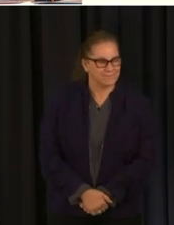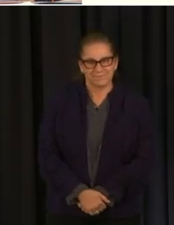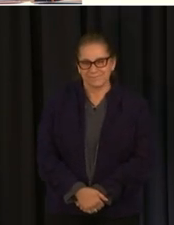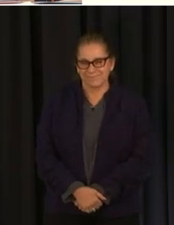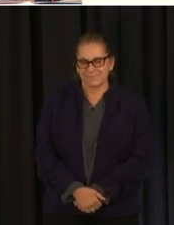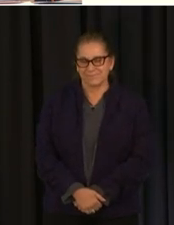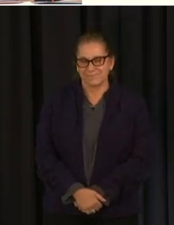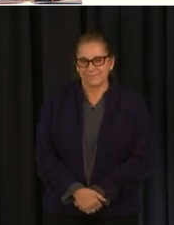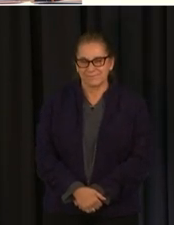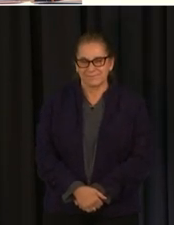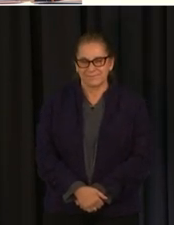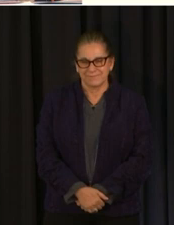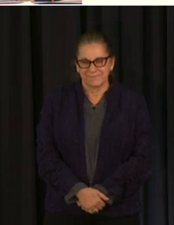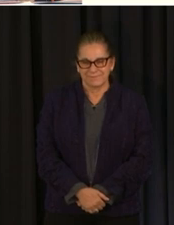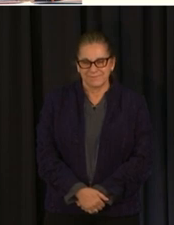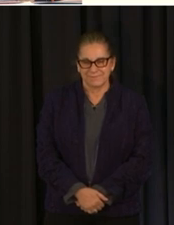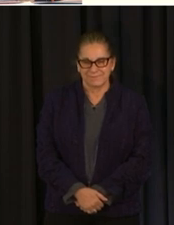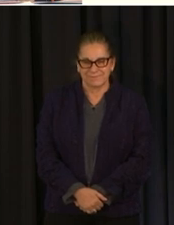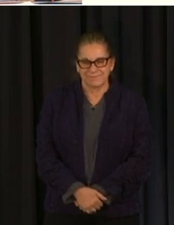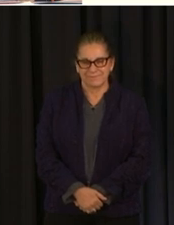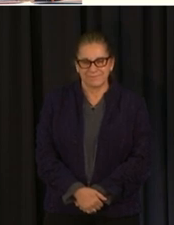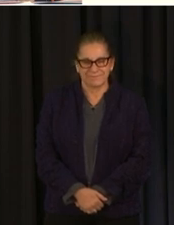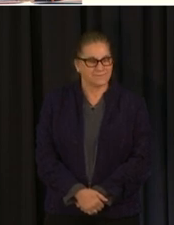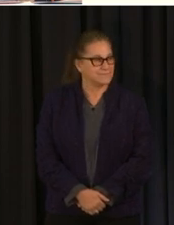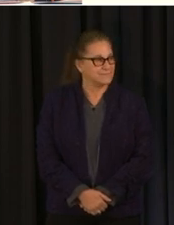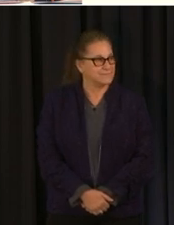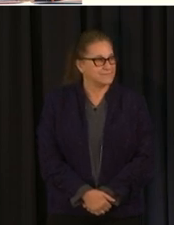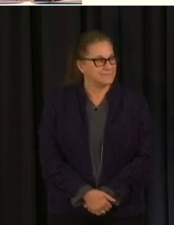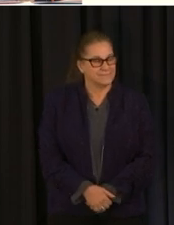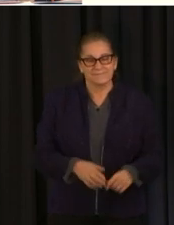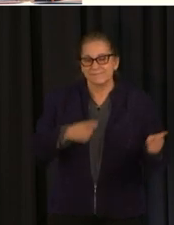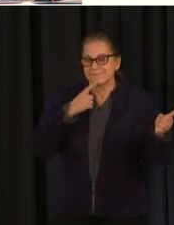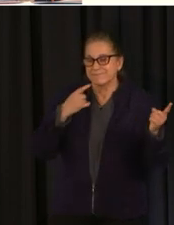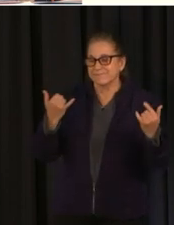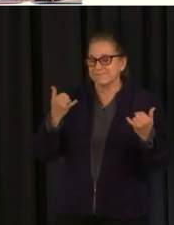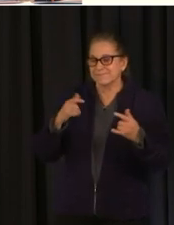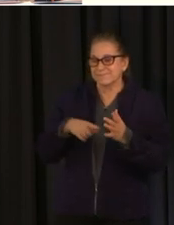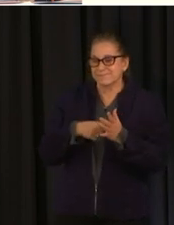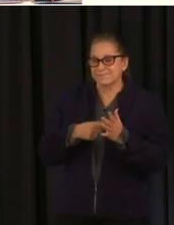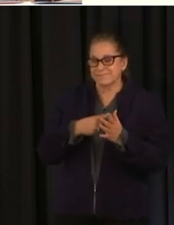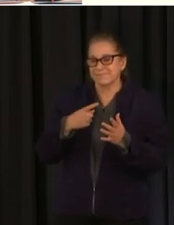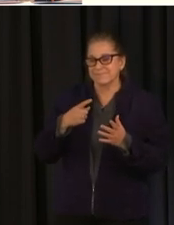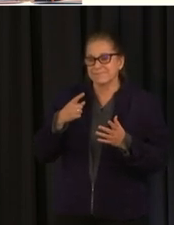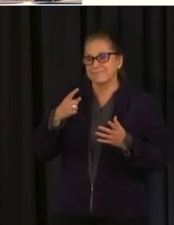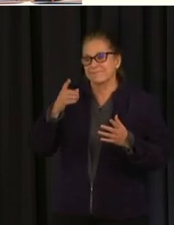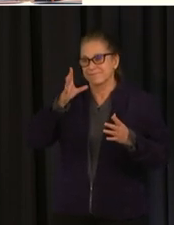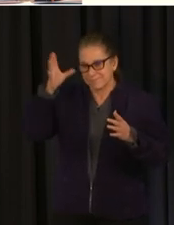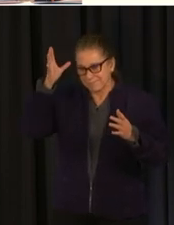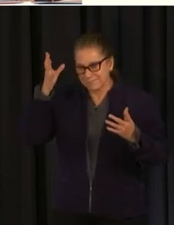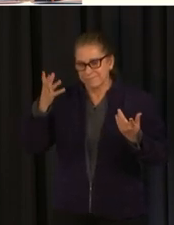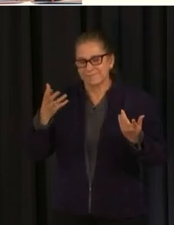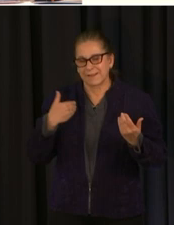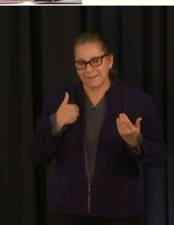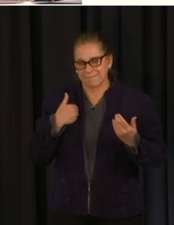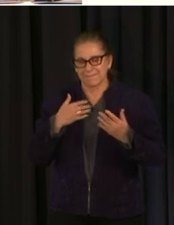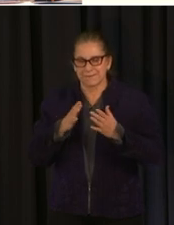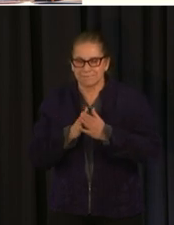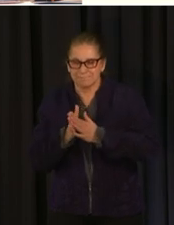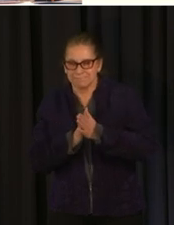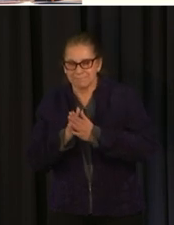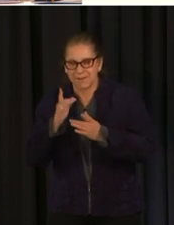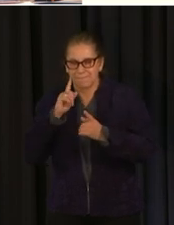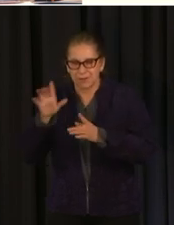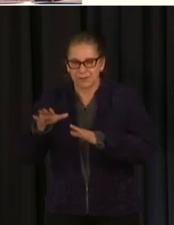know that sometimes adults seek care differently for their children than they do for themselves uh children's national has been a tremendous